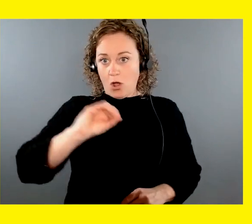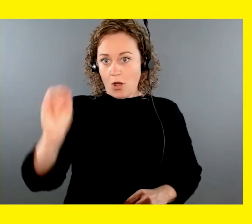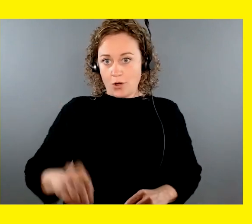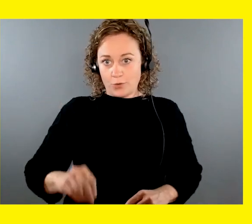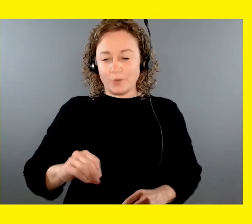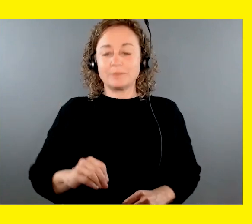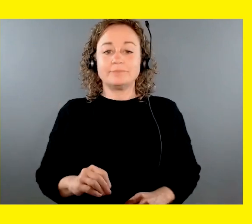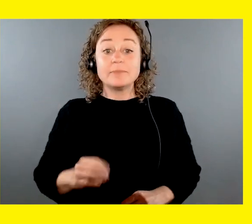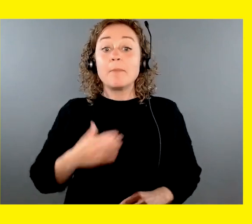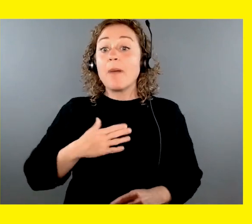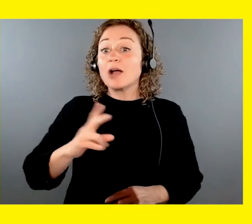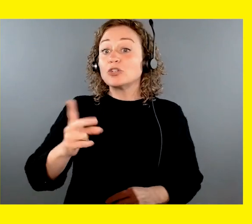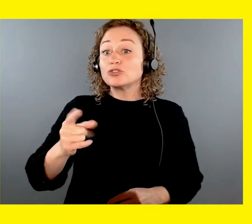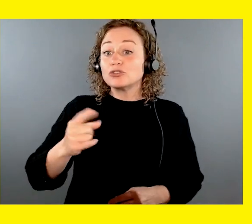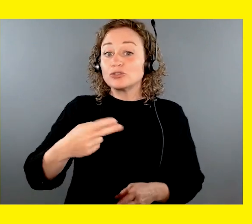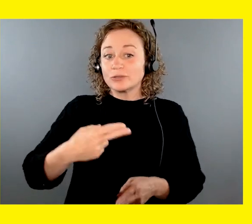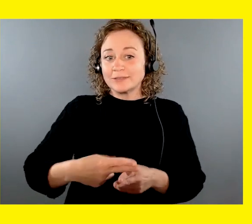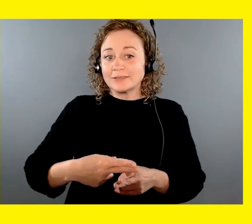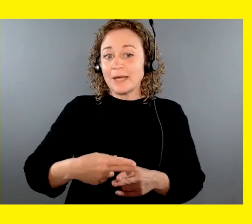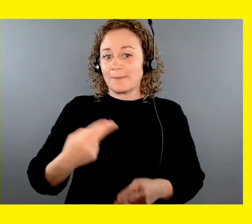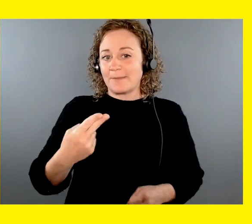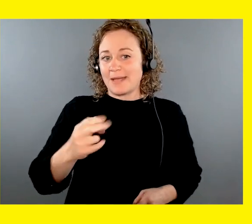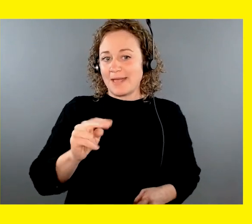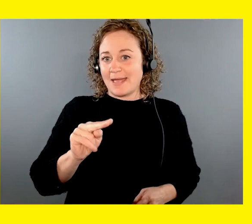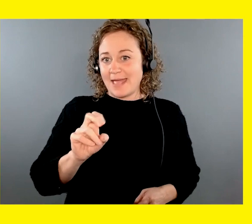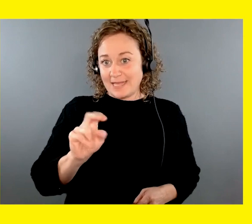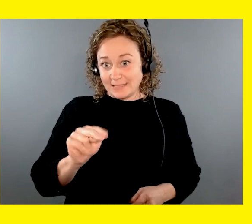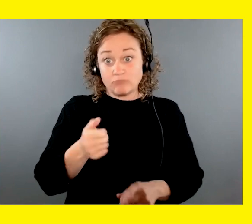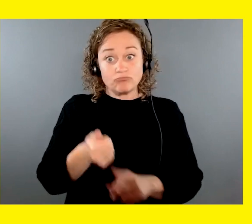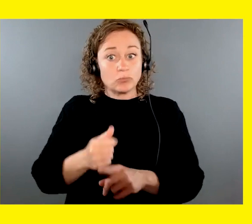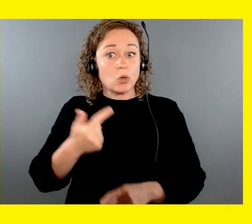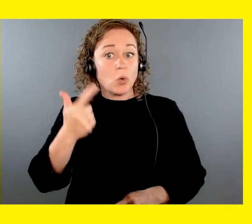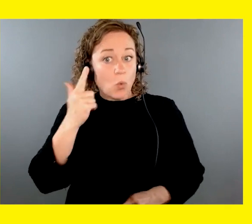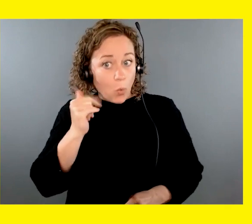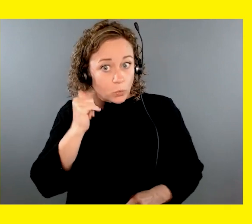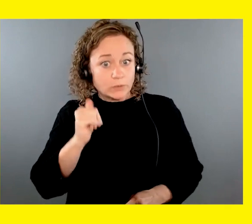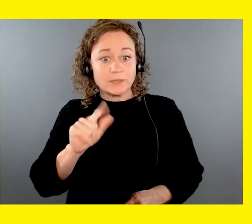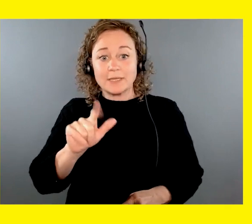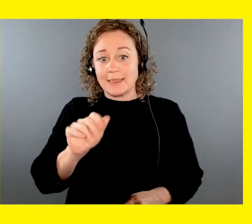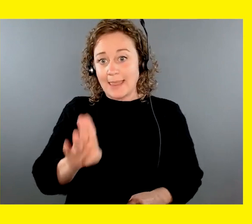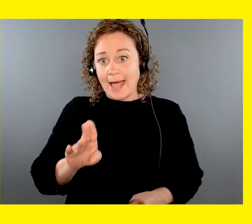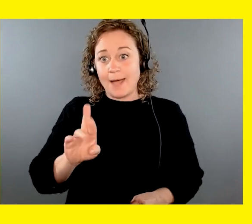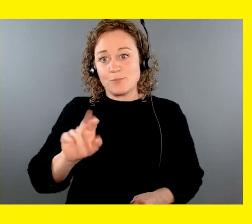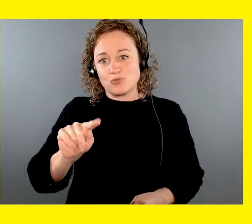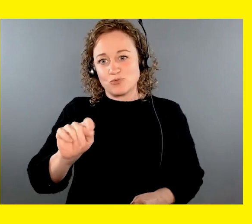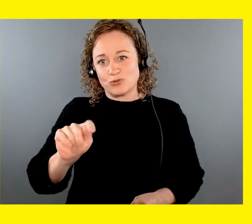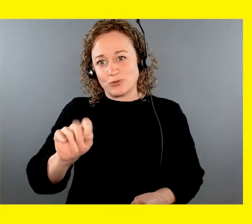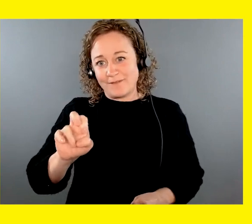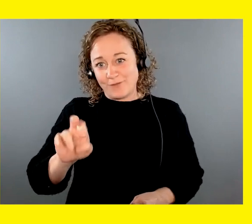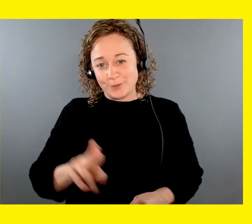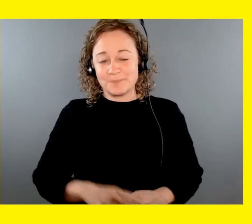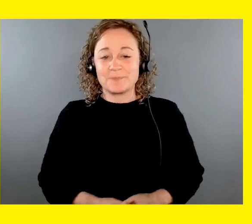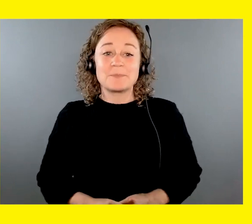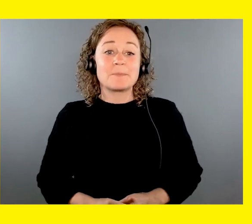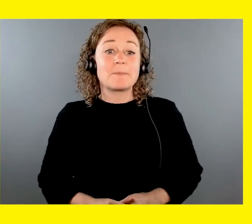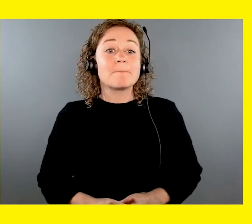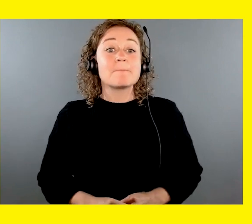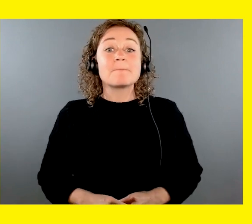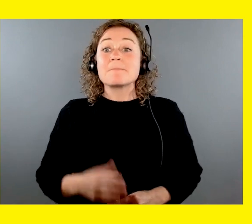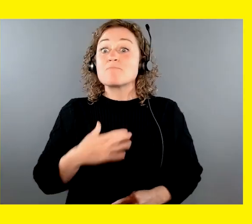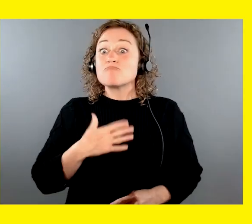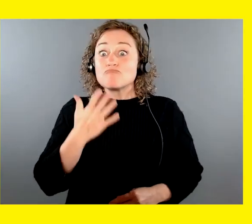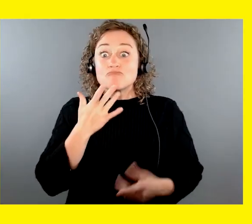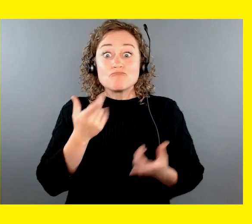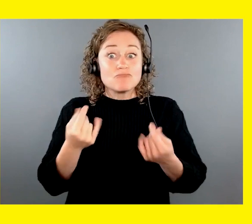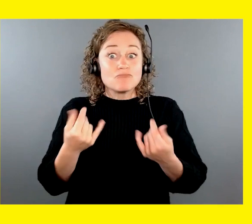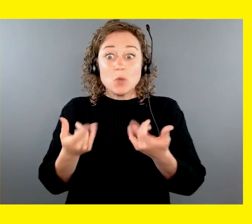This is my buddy, Doug Henson. He is a golden Labrador retriever. And my favorite thing to do